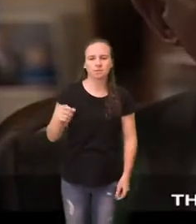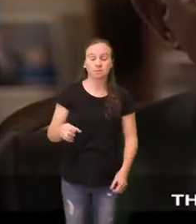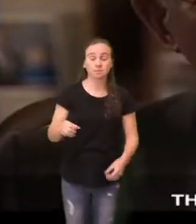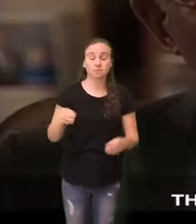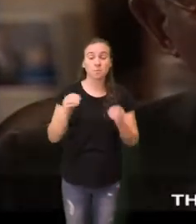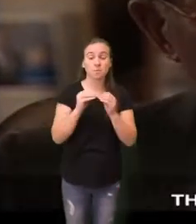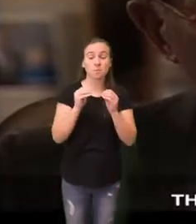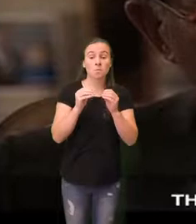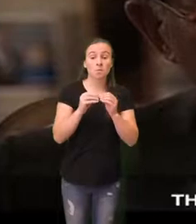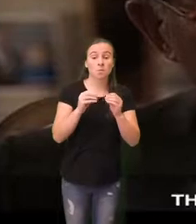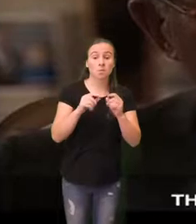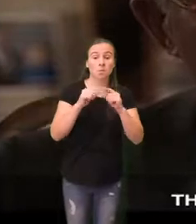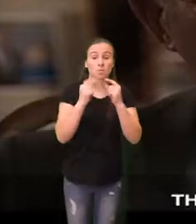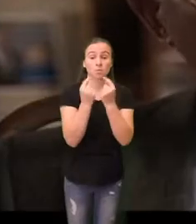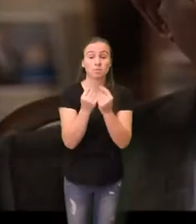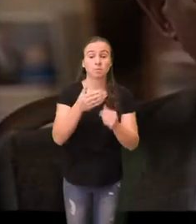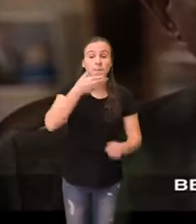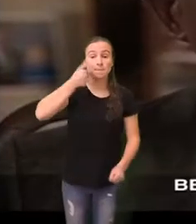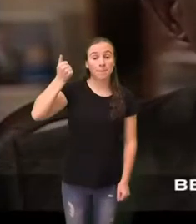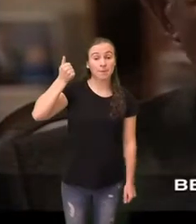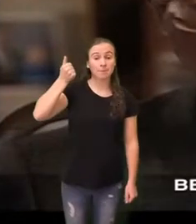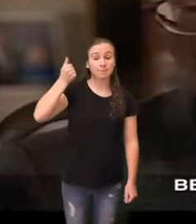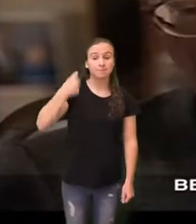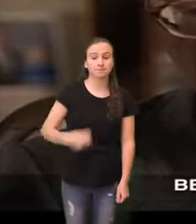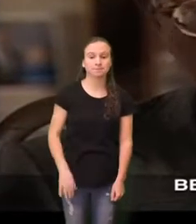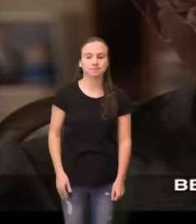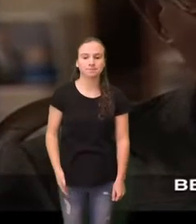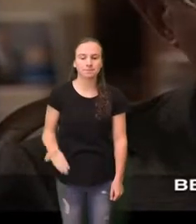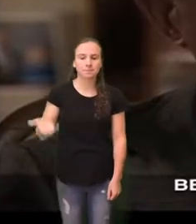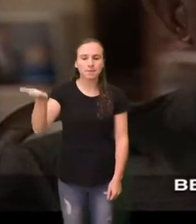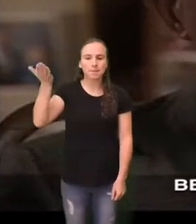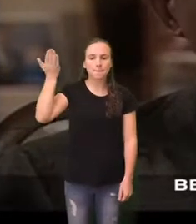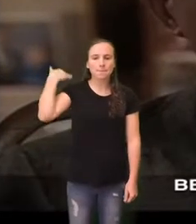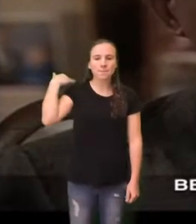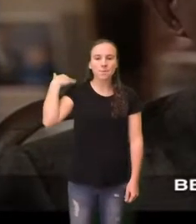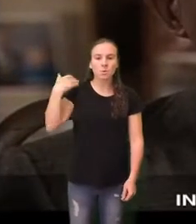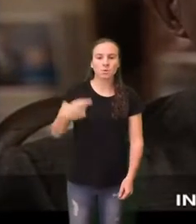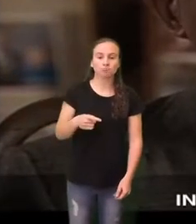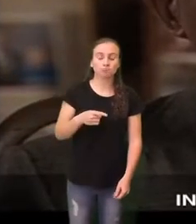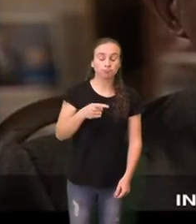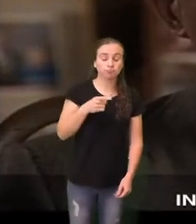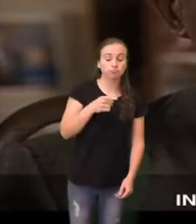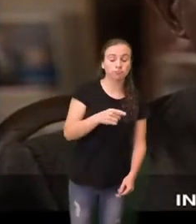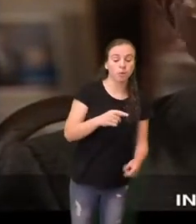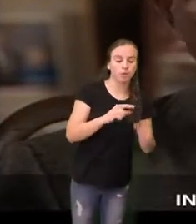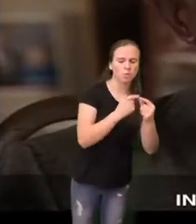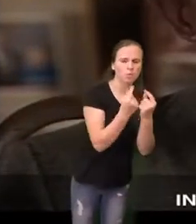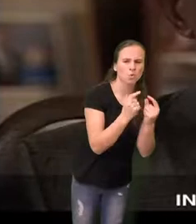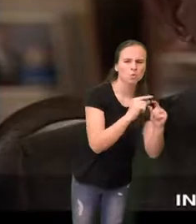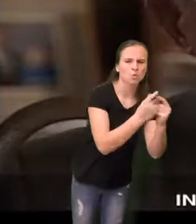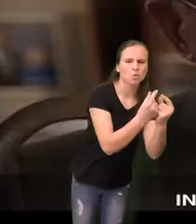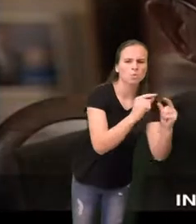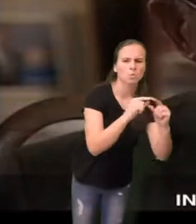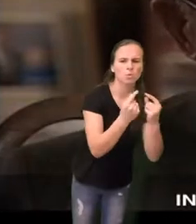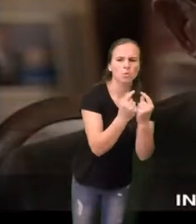Faction will be the savior of democracy because by having more competing factions, more diversity in the modern